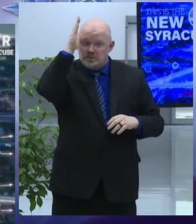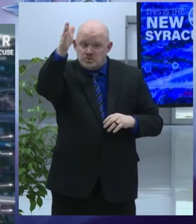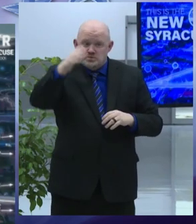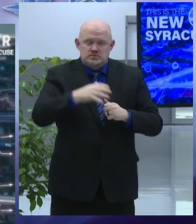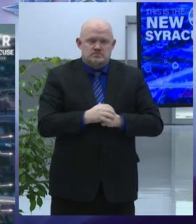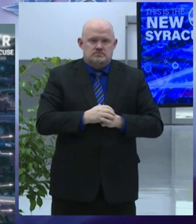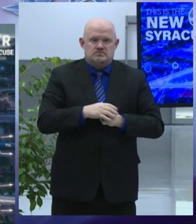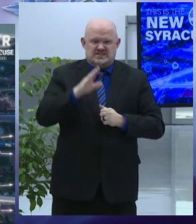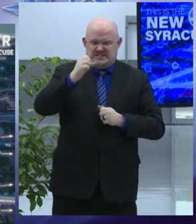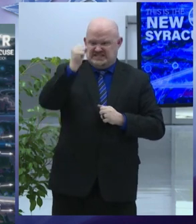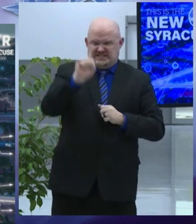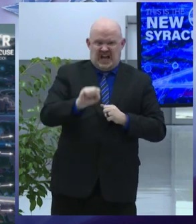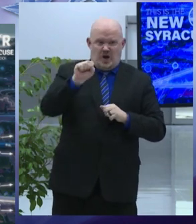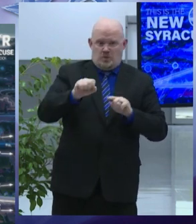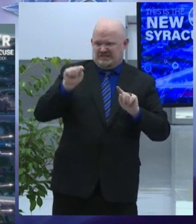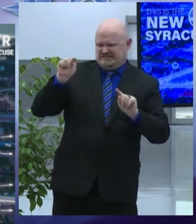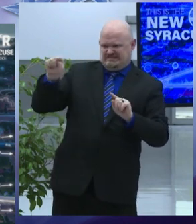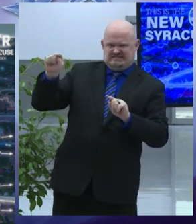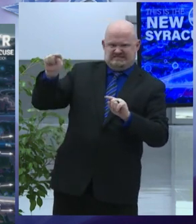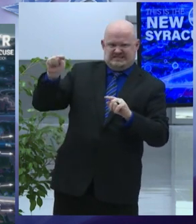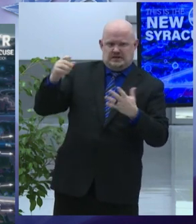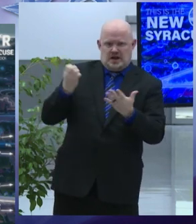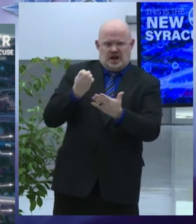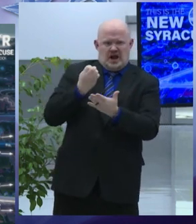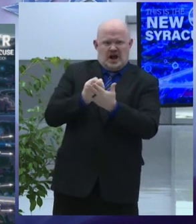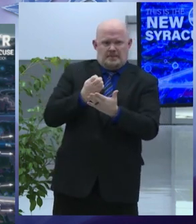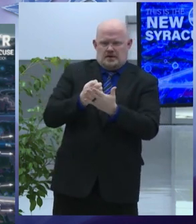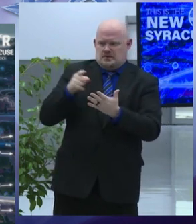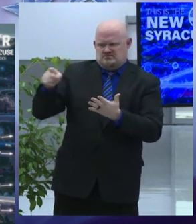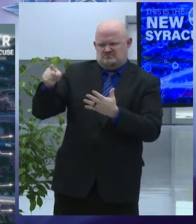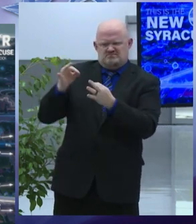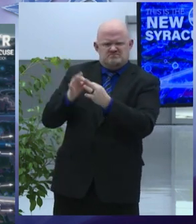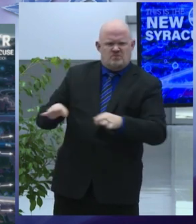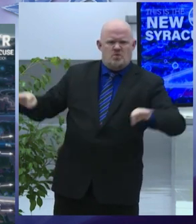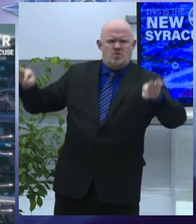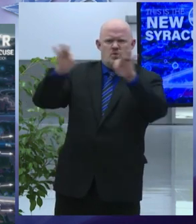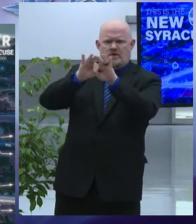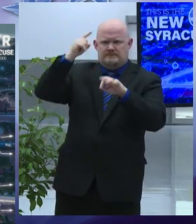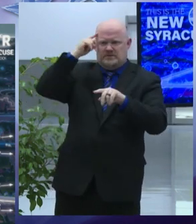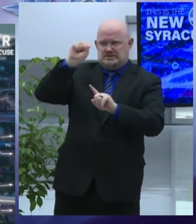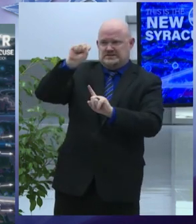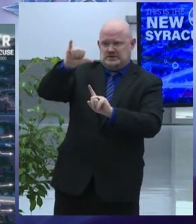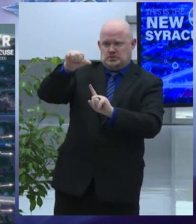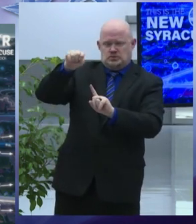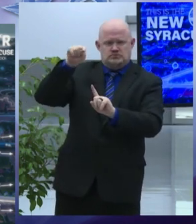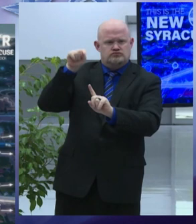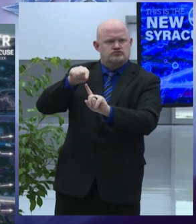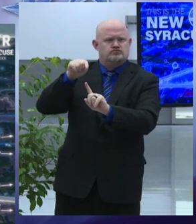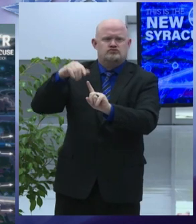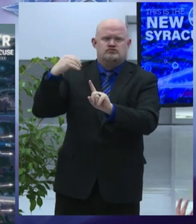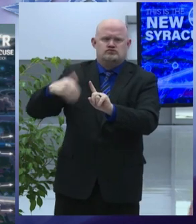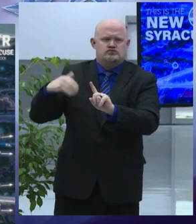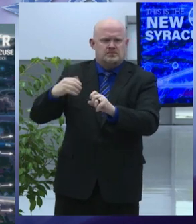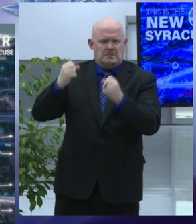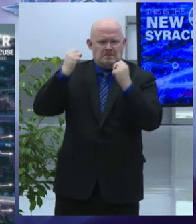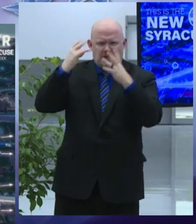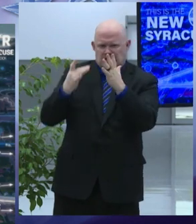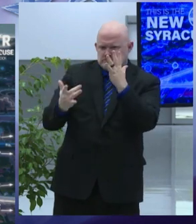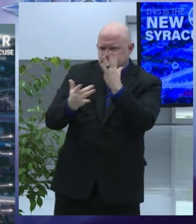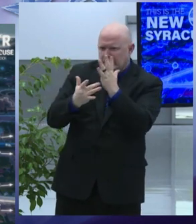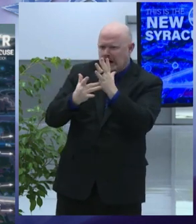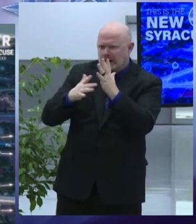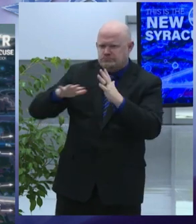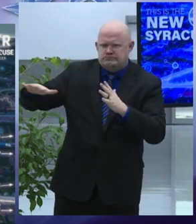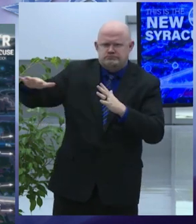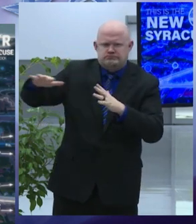heartbeat of the Syracuse surge it is comprised of multiple transformational tech related projects that will drive opportunity to people here